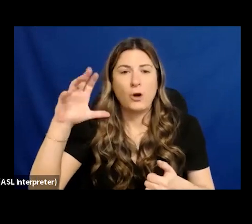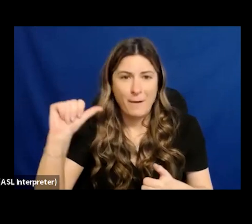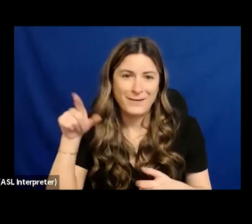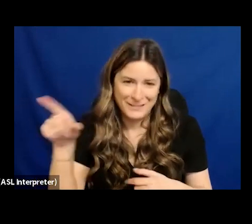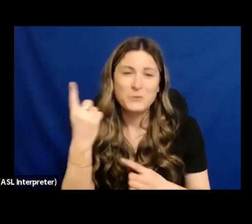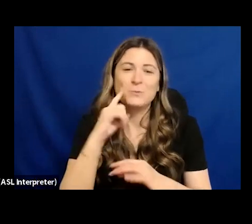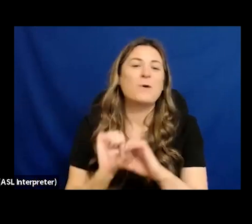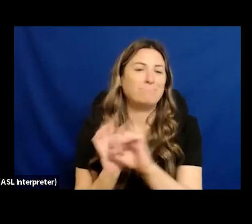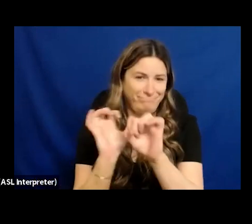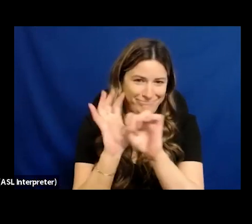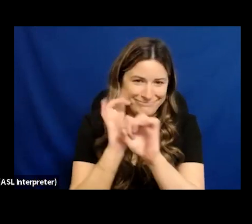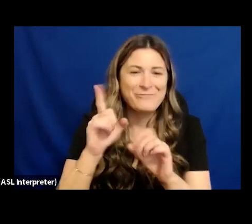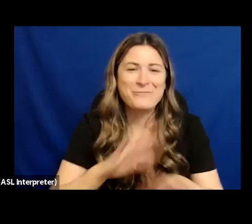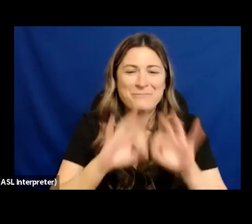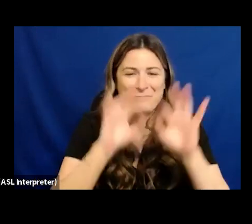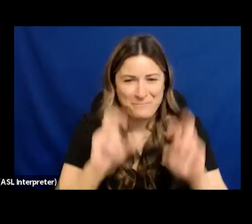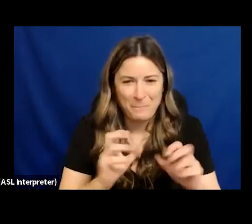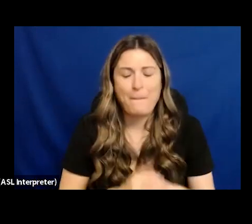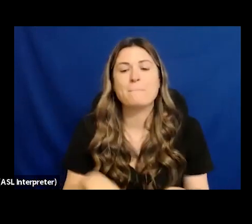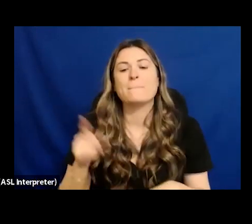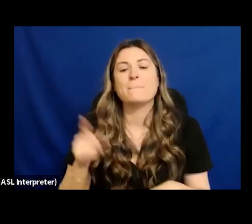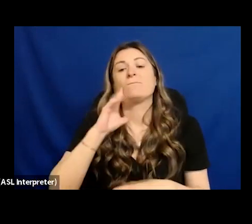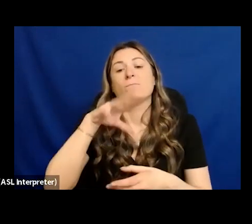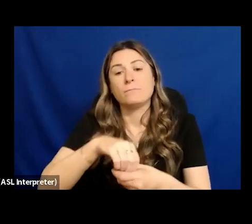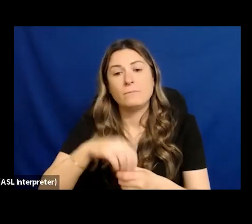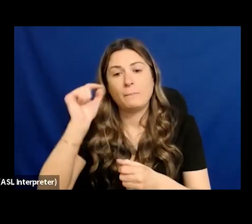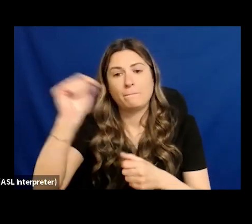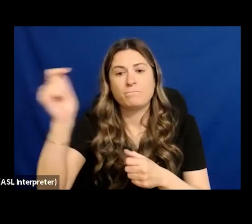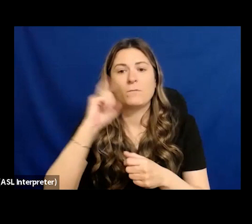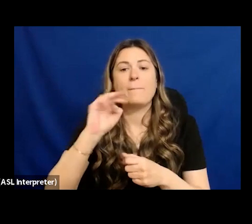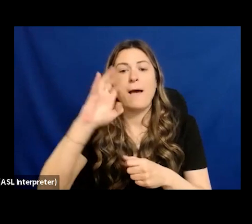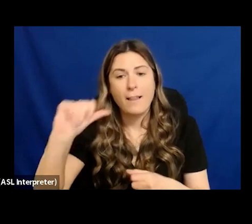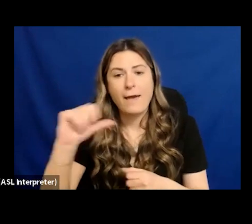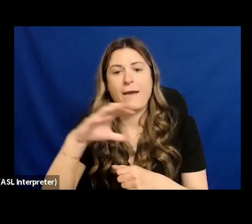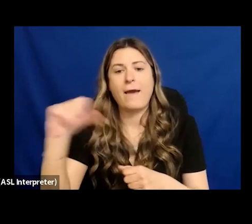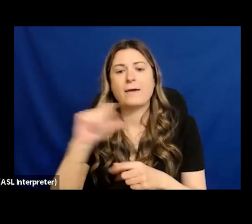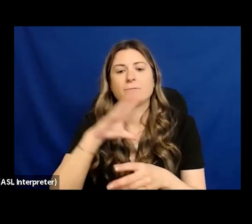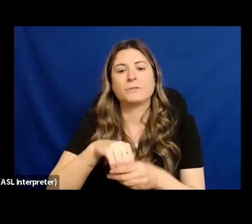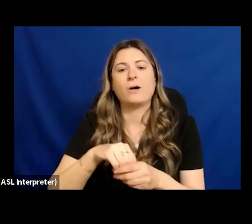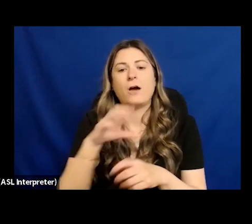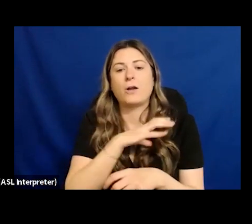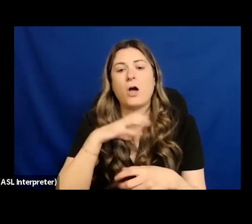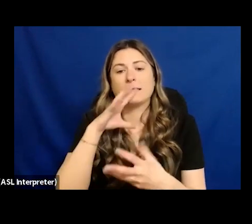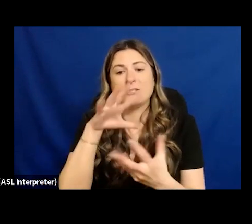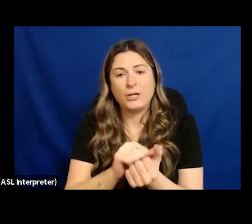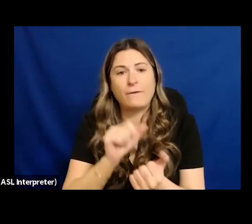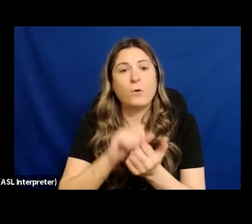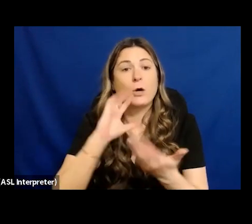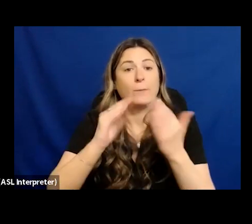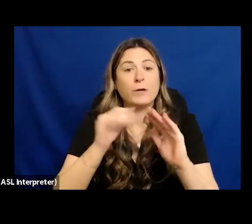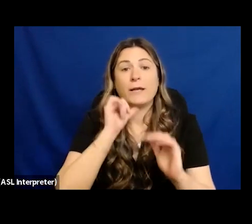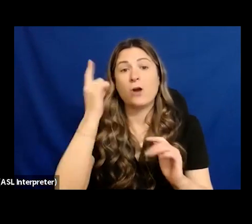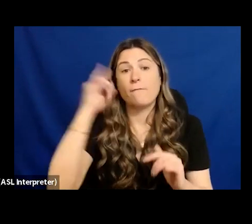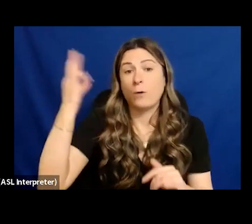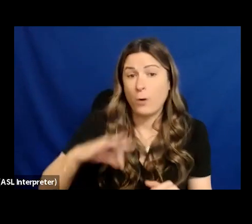and previously served at the deputy caucus chair and parliamentary secretary for community development and non-profits nikki is a